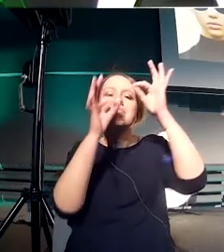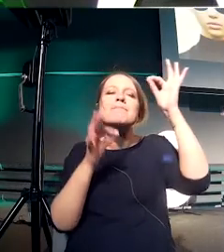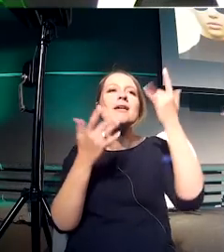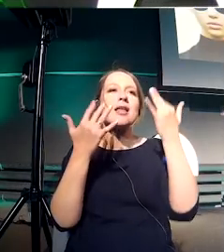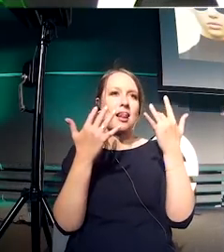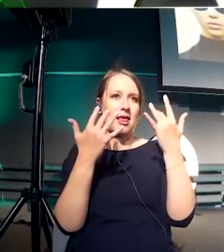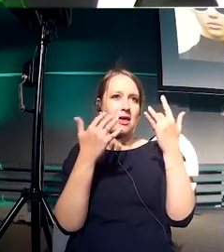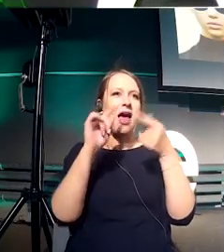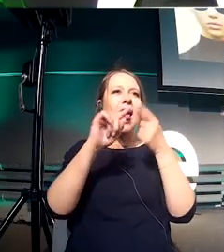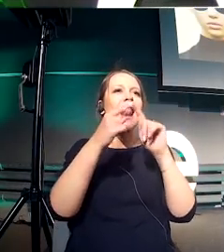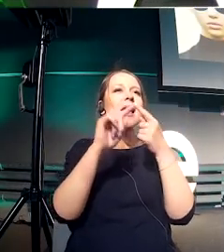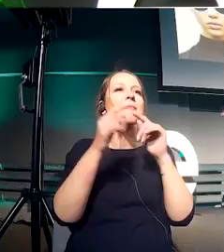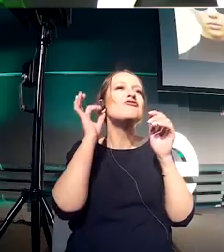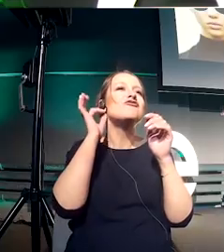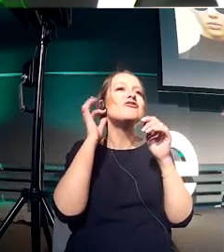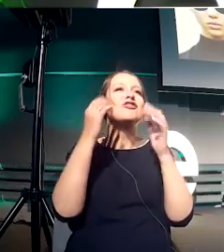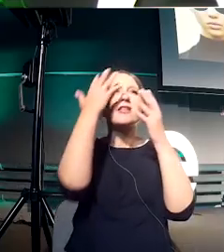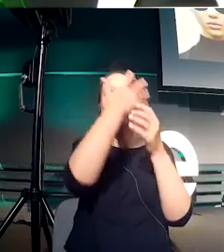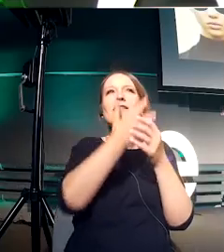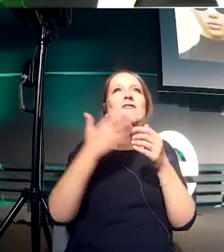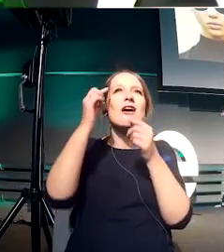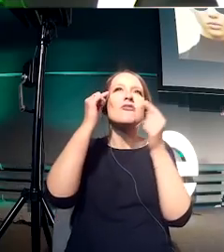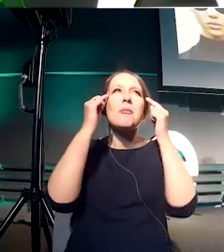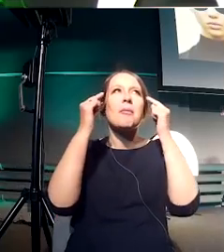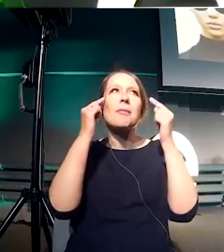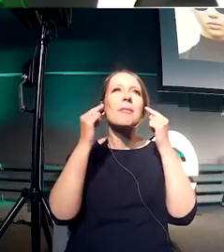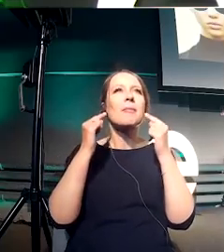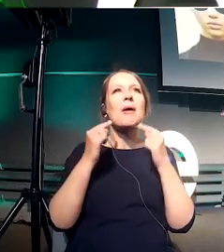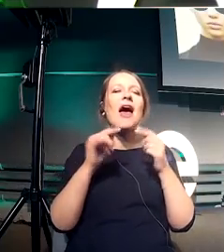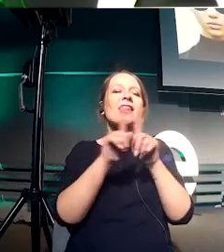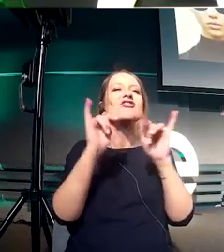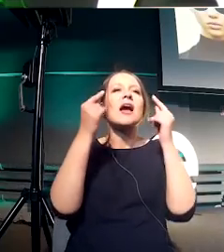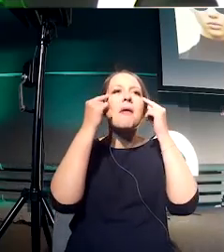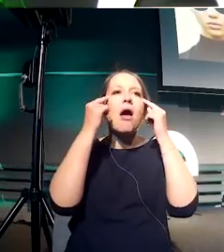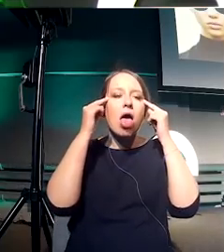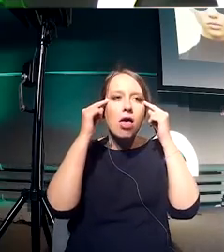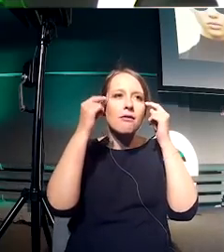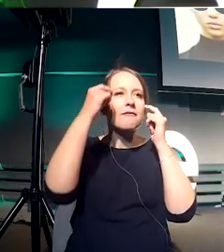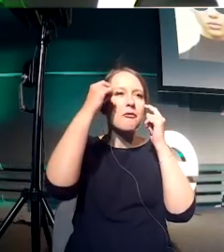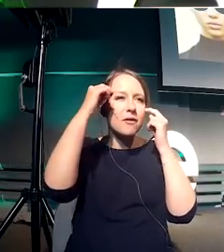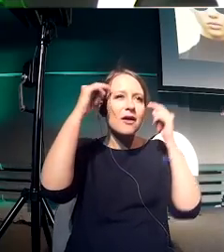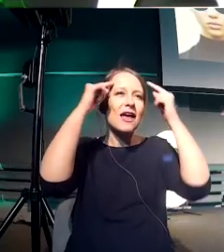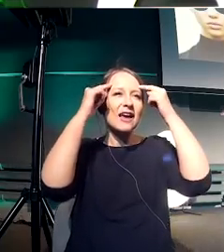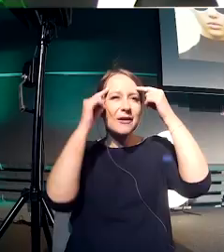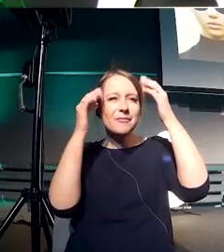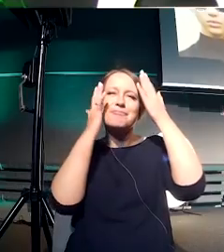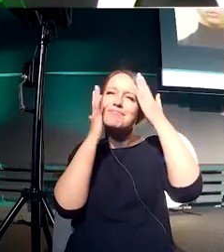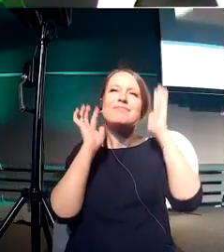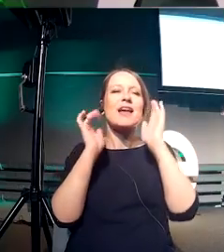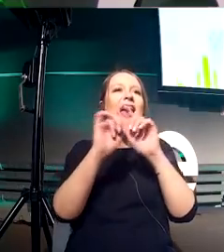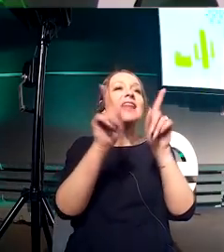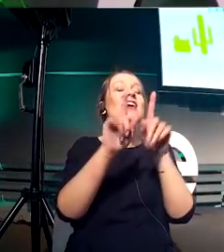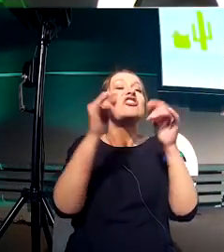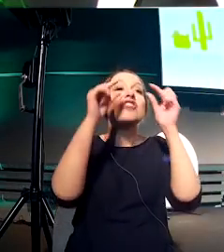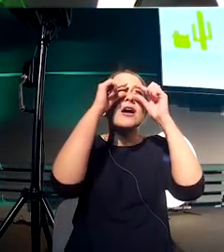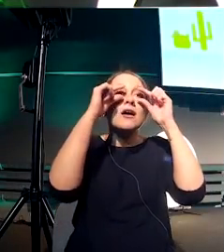it, how curved are the radius of the different lenses. They all come to play. If I needed to